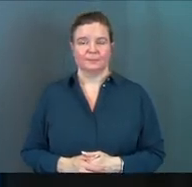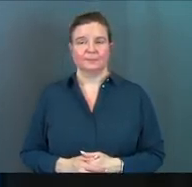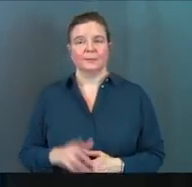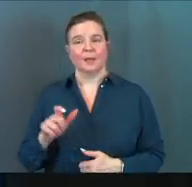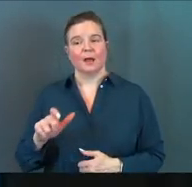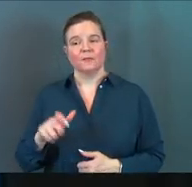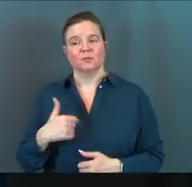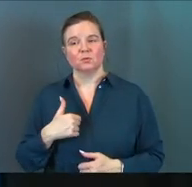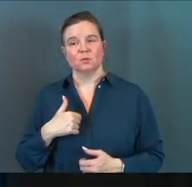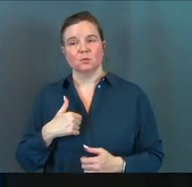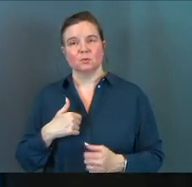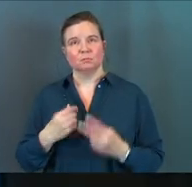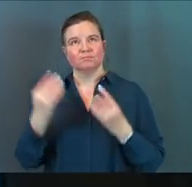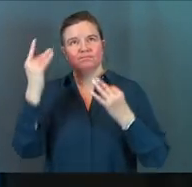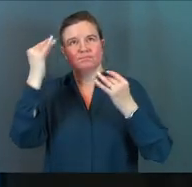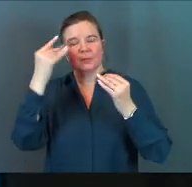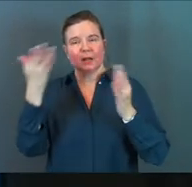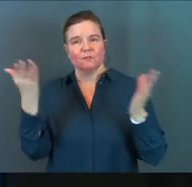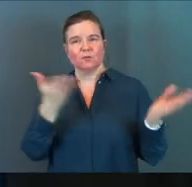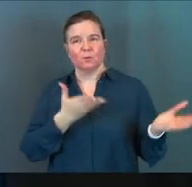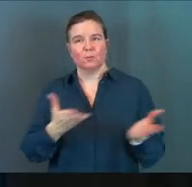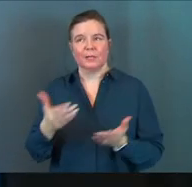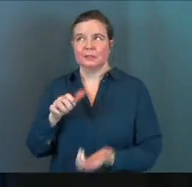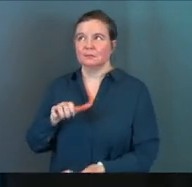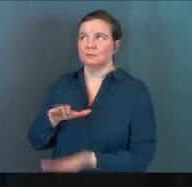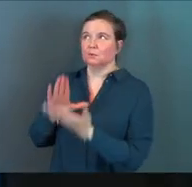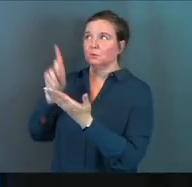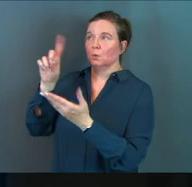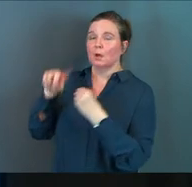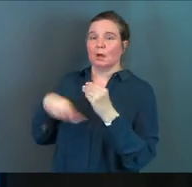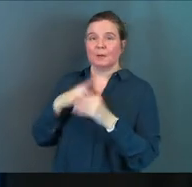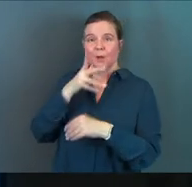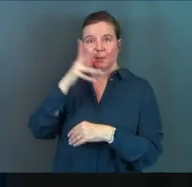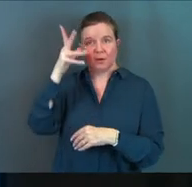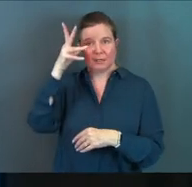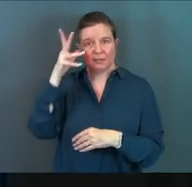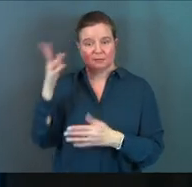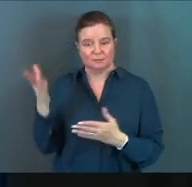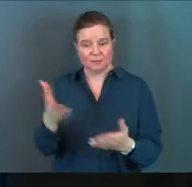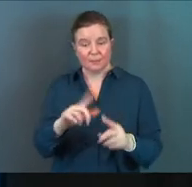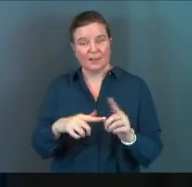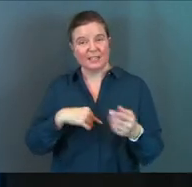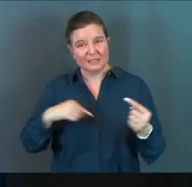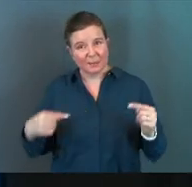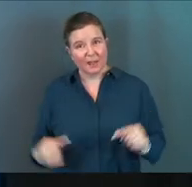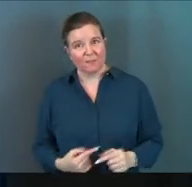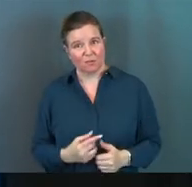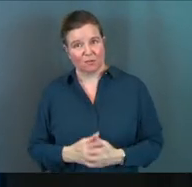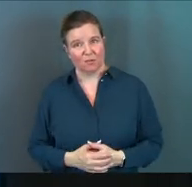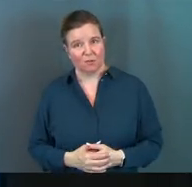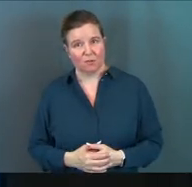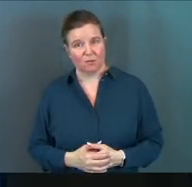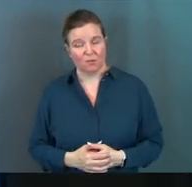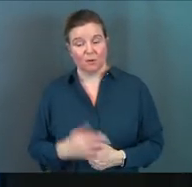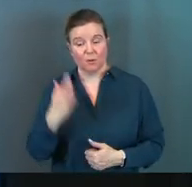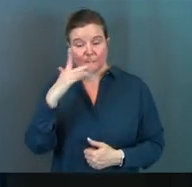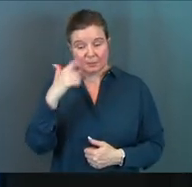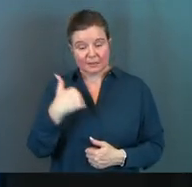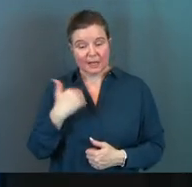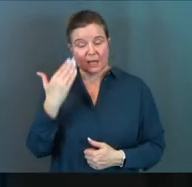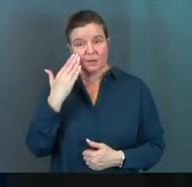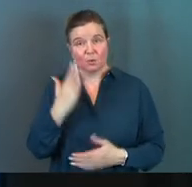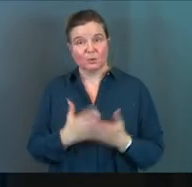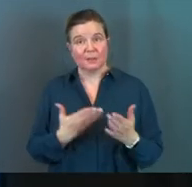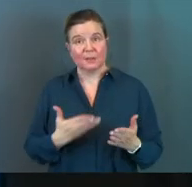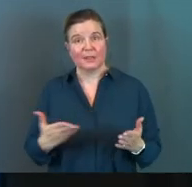And I've got to reflect and I've got to bring this to you about parenting. But it's painful. Because I